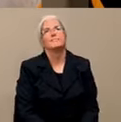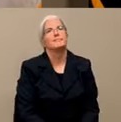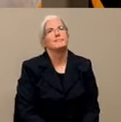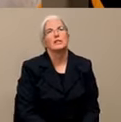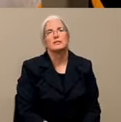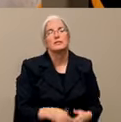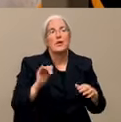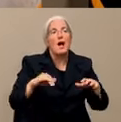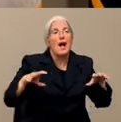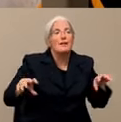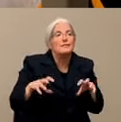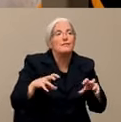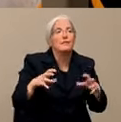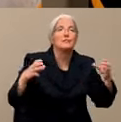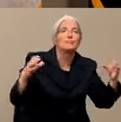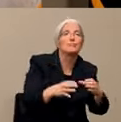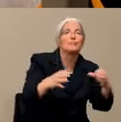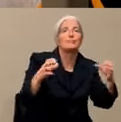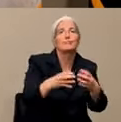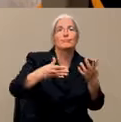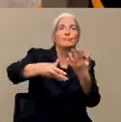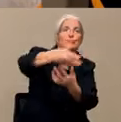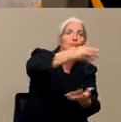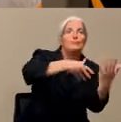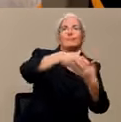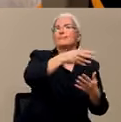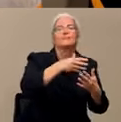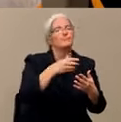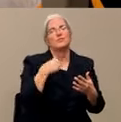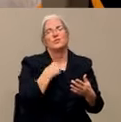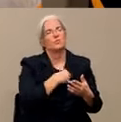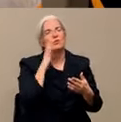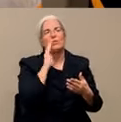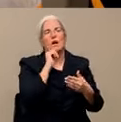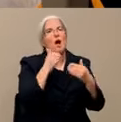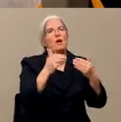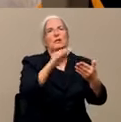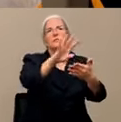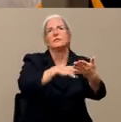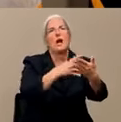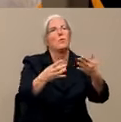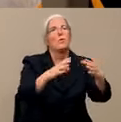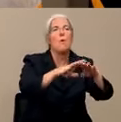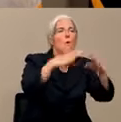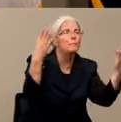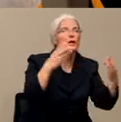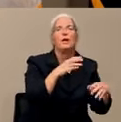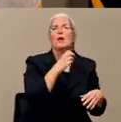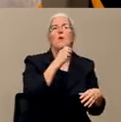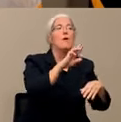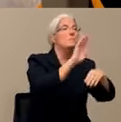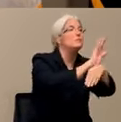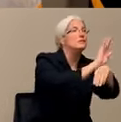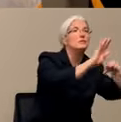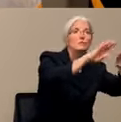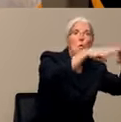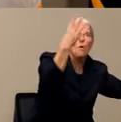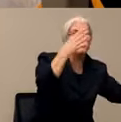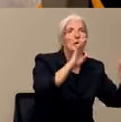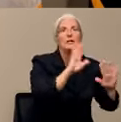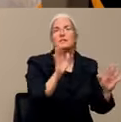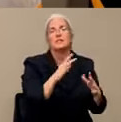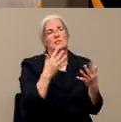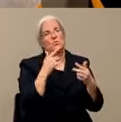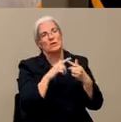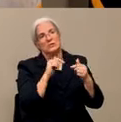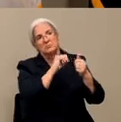not happening now. So, I mean, opening up businesses, opening up schools, it's going to be about six weeks. We've got to wait until